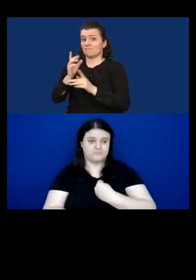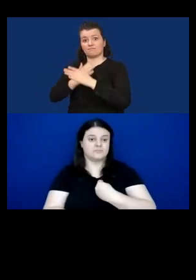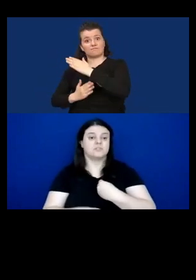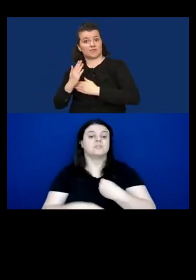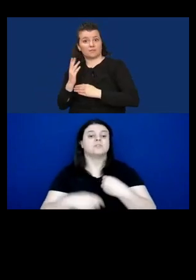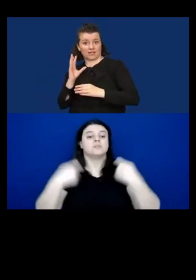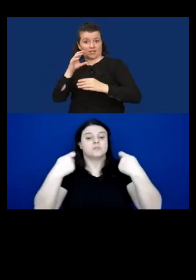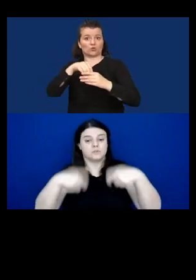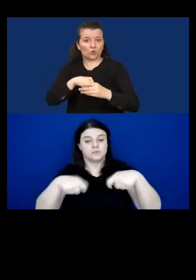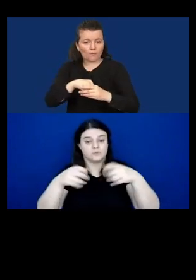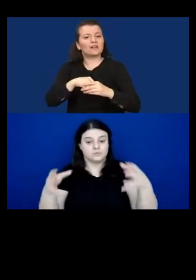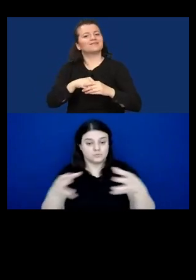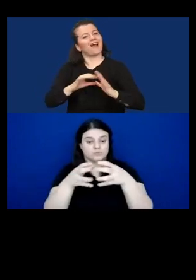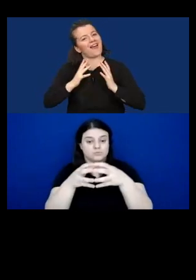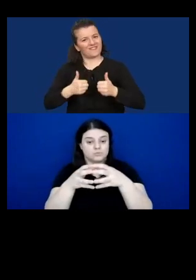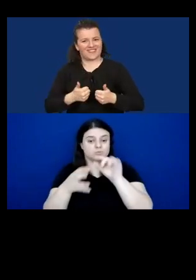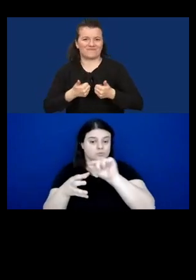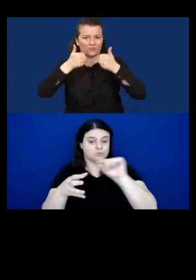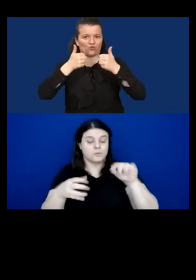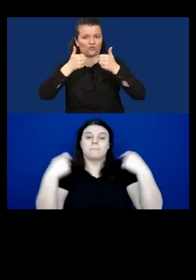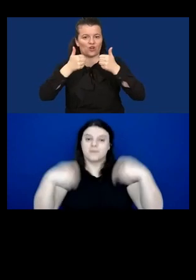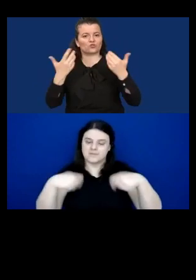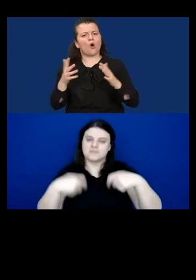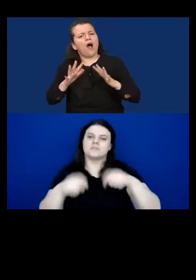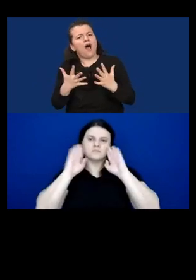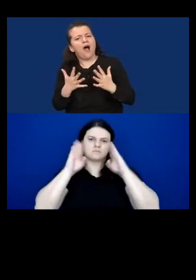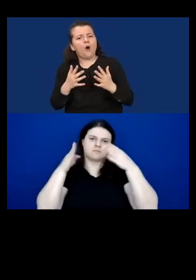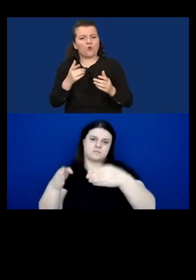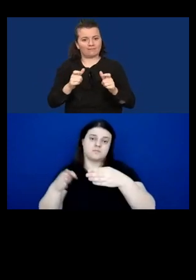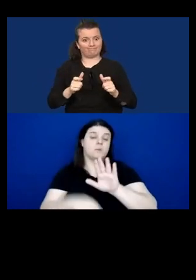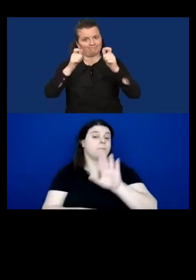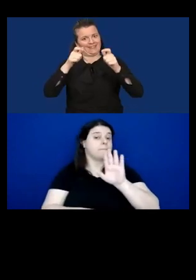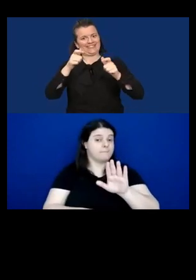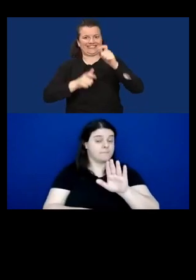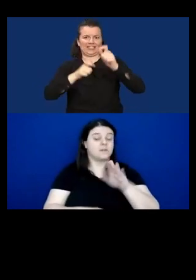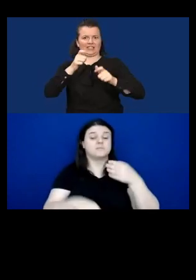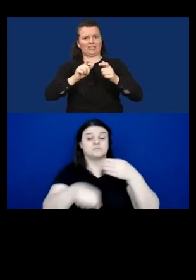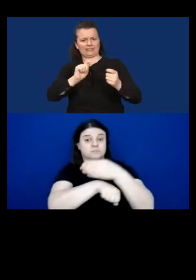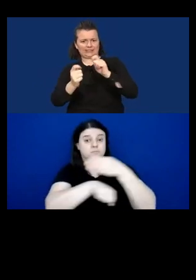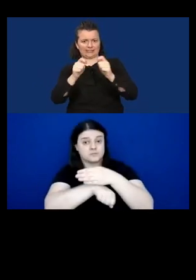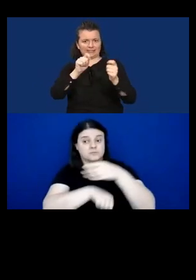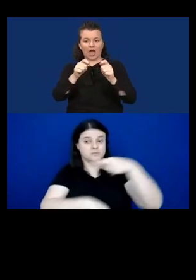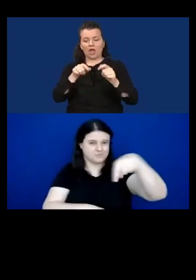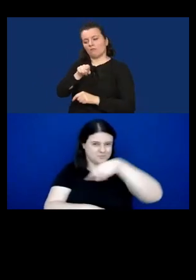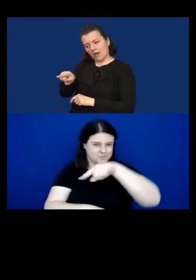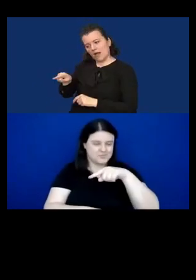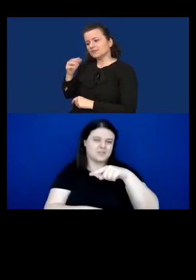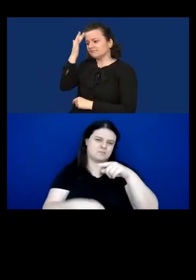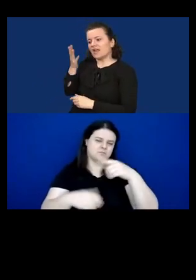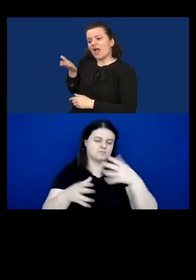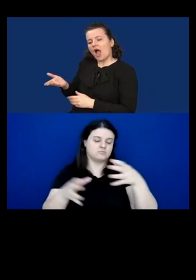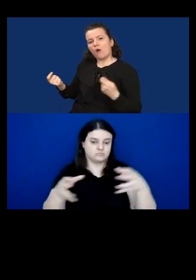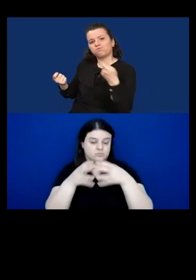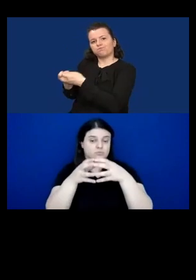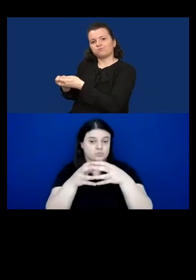The needs of vulnerable groups should be taken into account. However, the participation of people